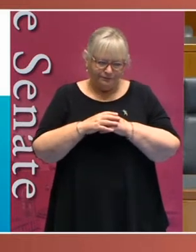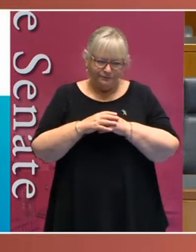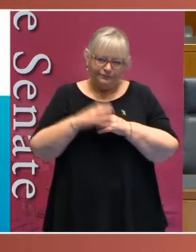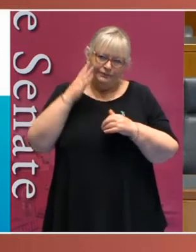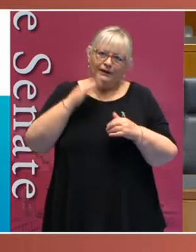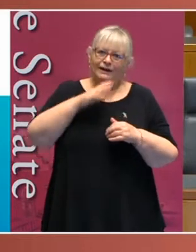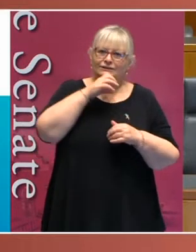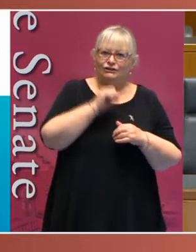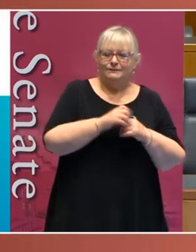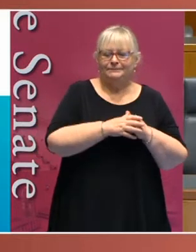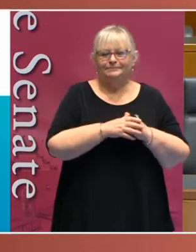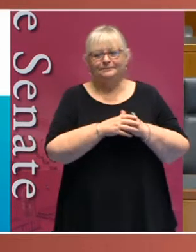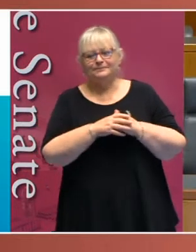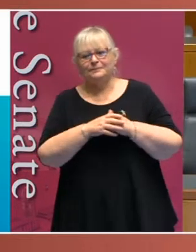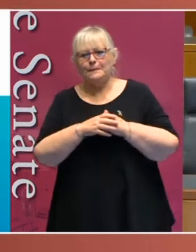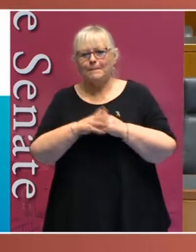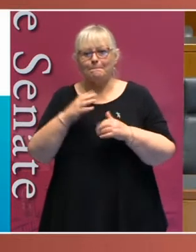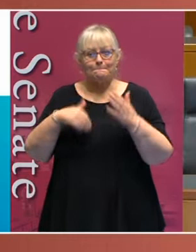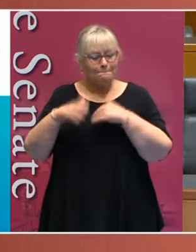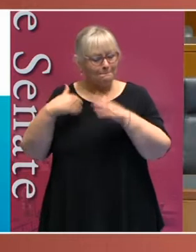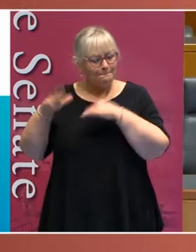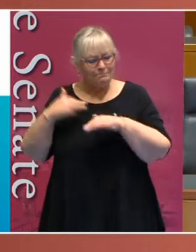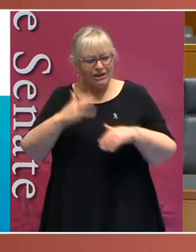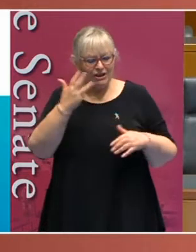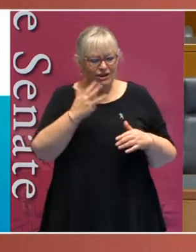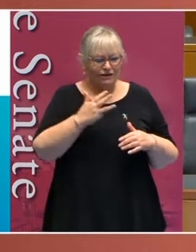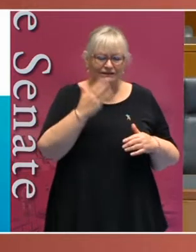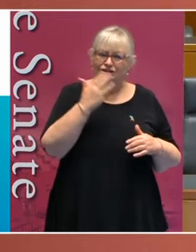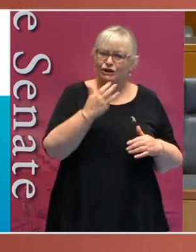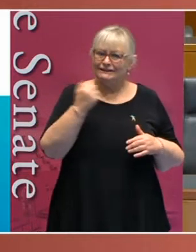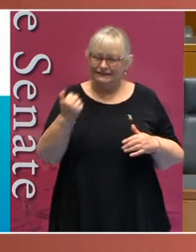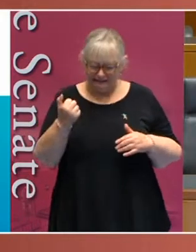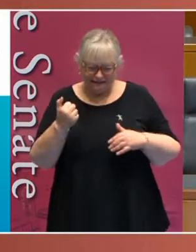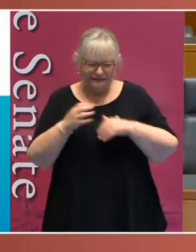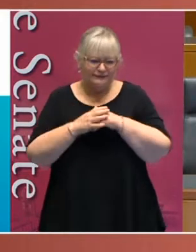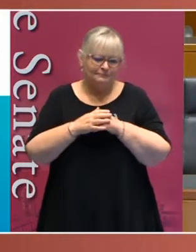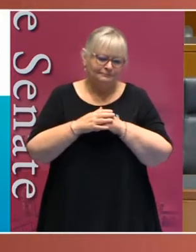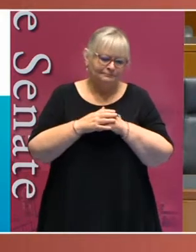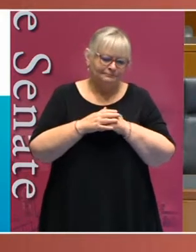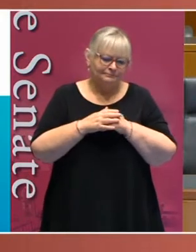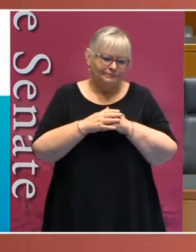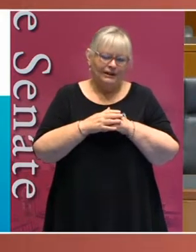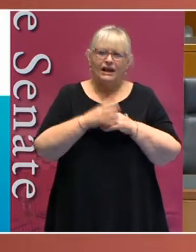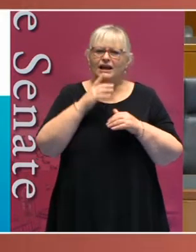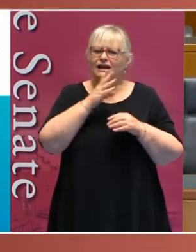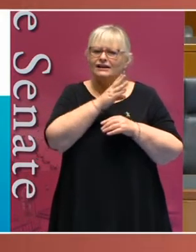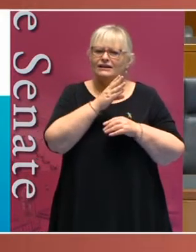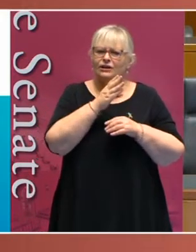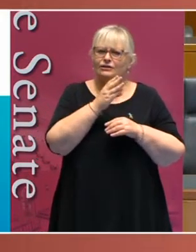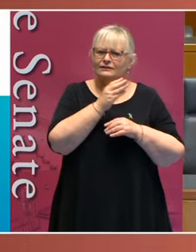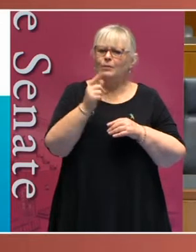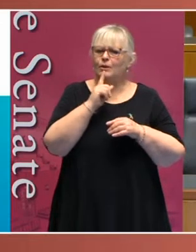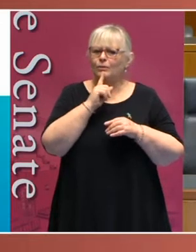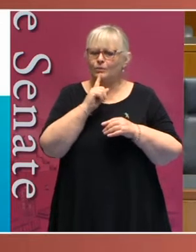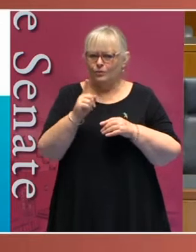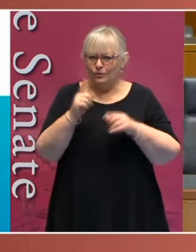Ladies and gentlemen, in 1996, the following remarks were